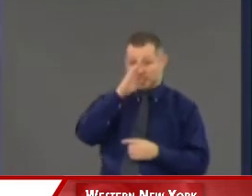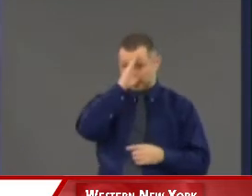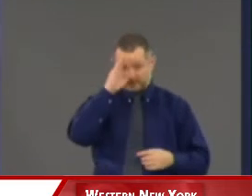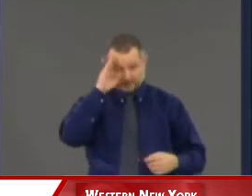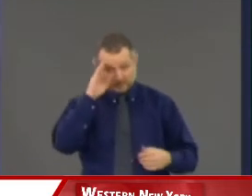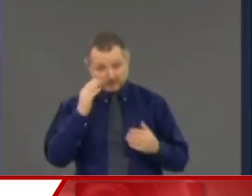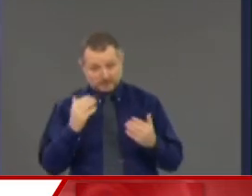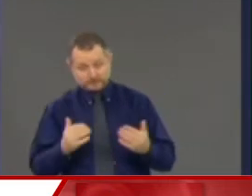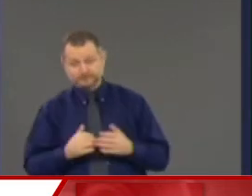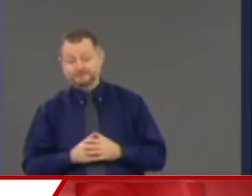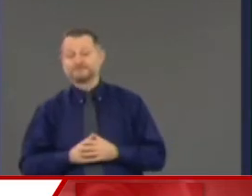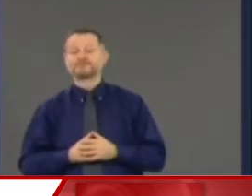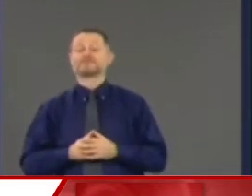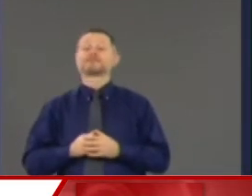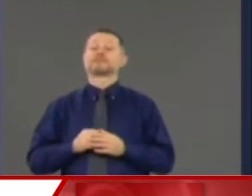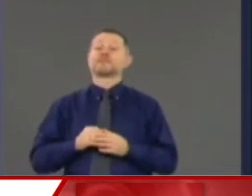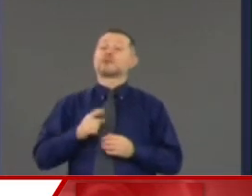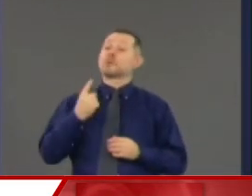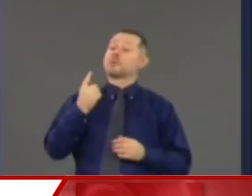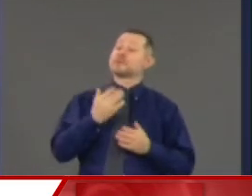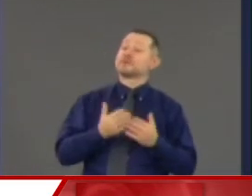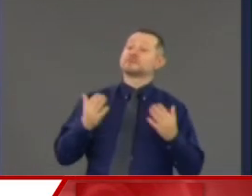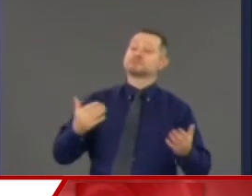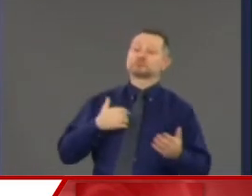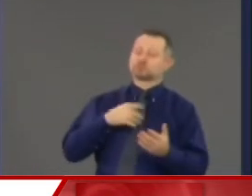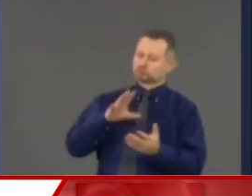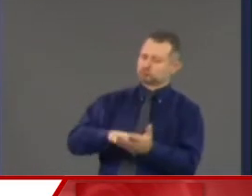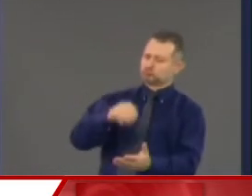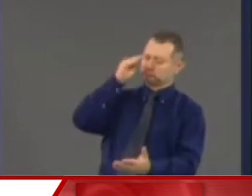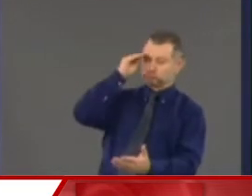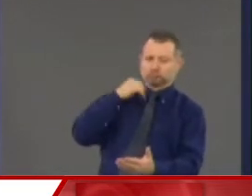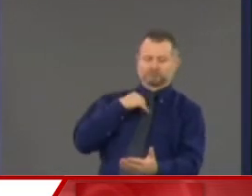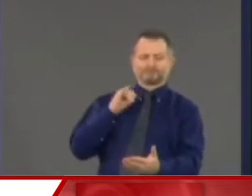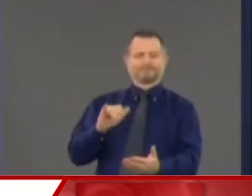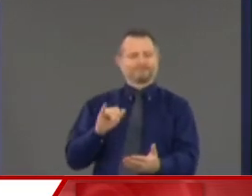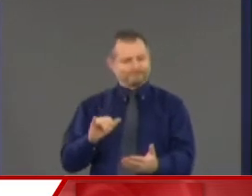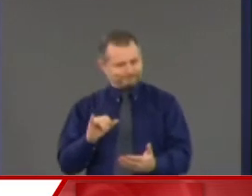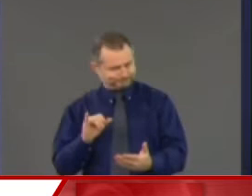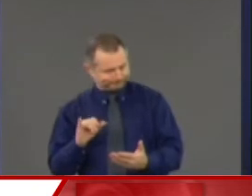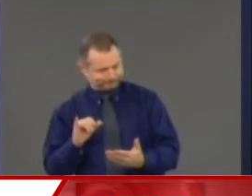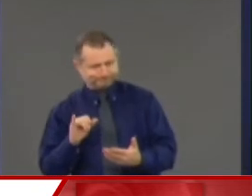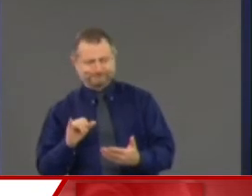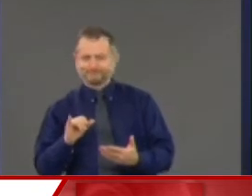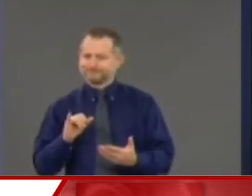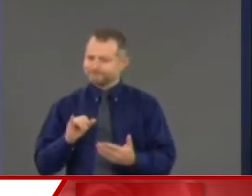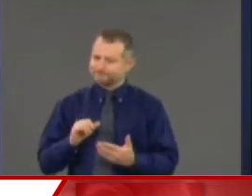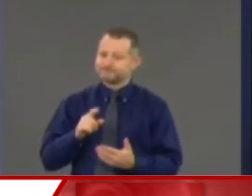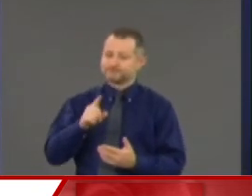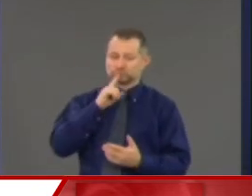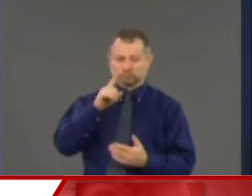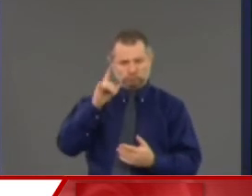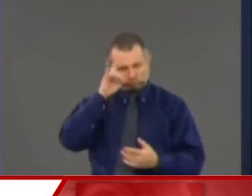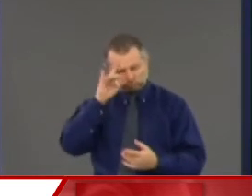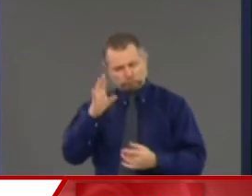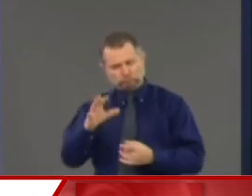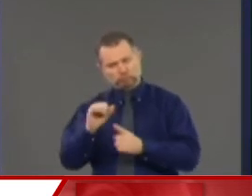people didn't understand. This is one of the lessons, right, lessons learned from this terrible situation.